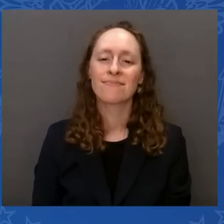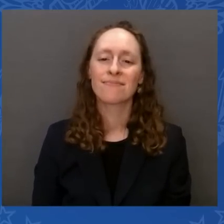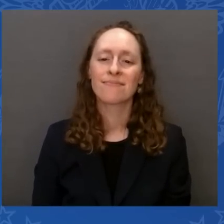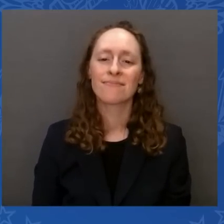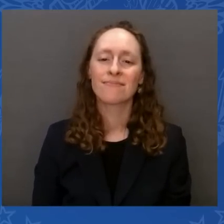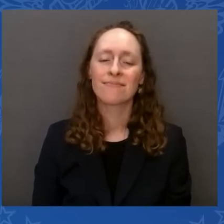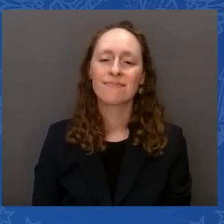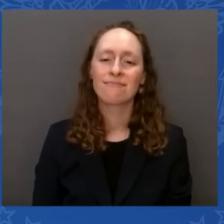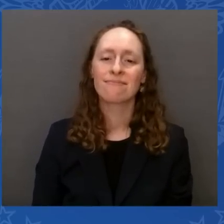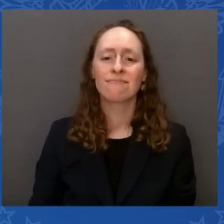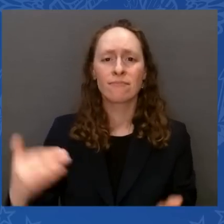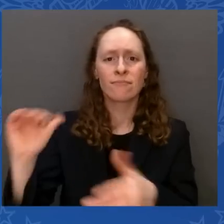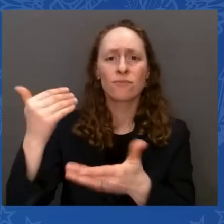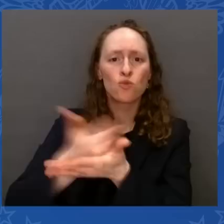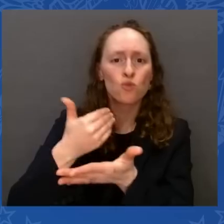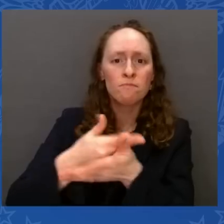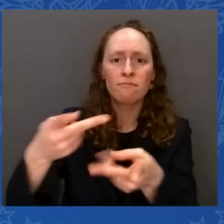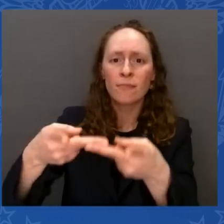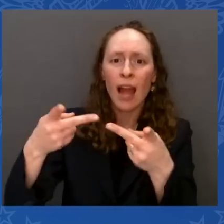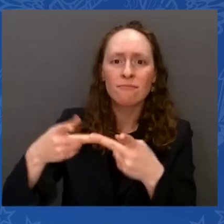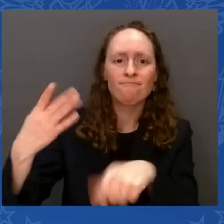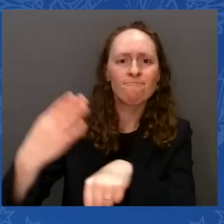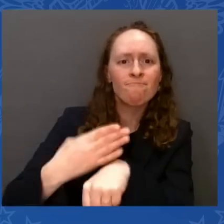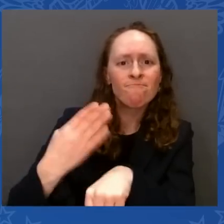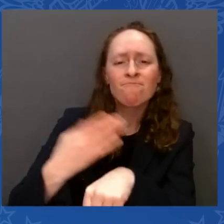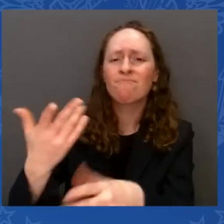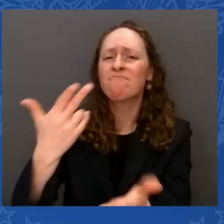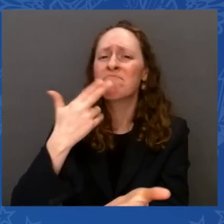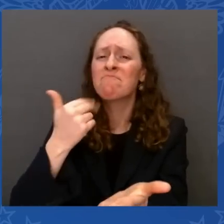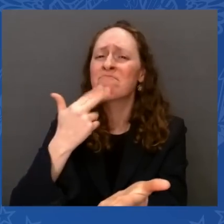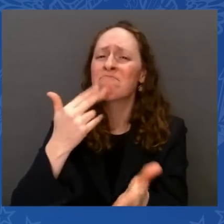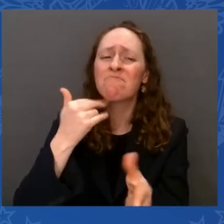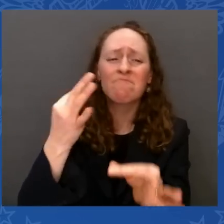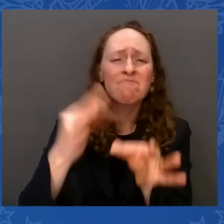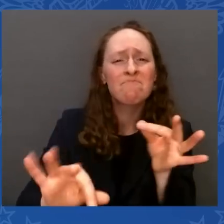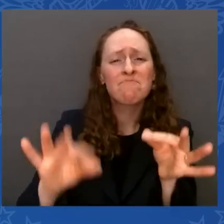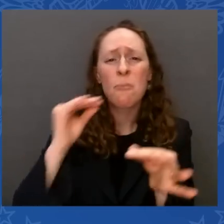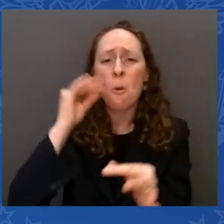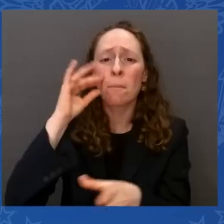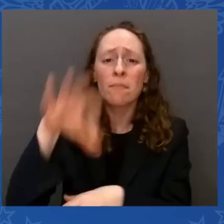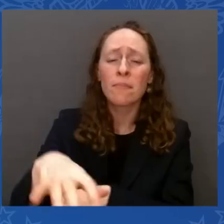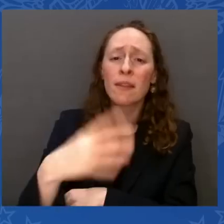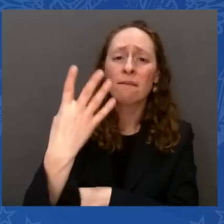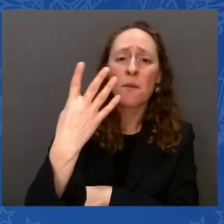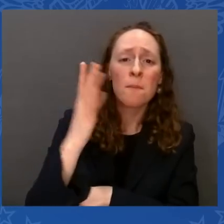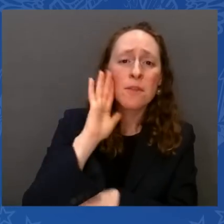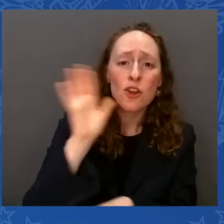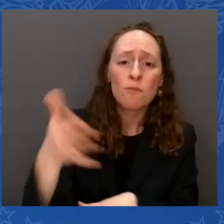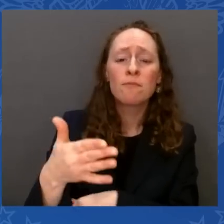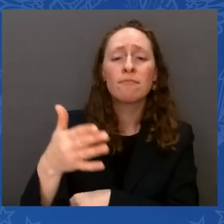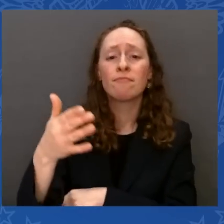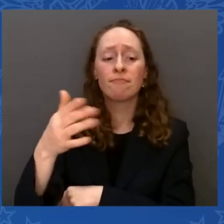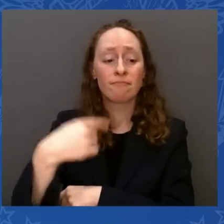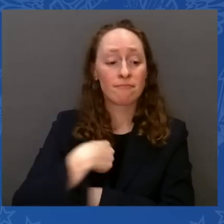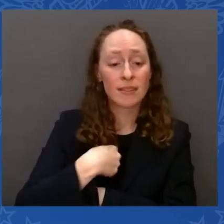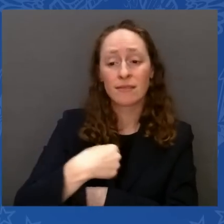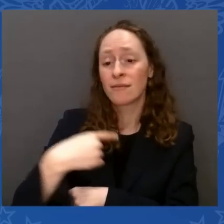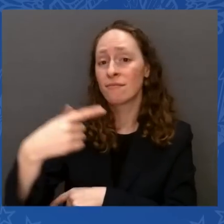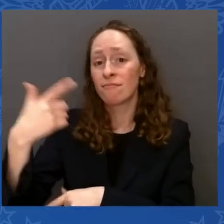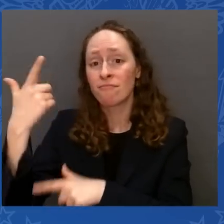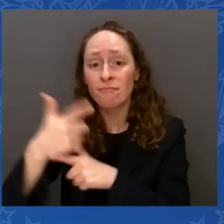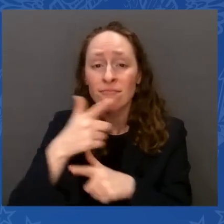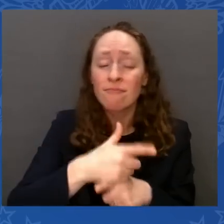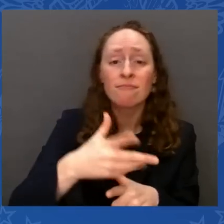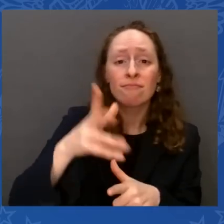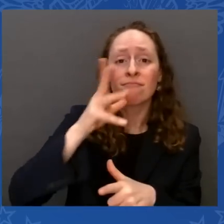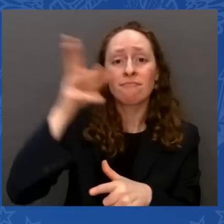living with us. We thought we were just fine. But my dad used to talk just about a little bit of breathing room. A little bit of breathing room.